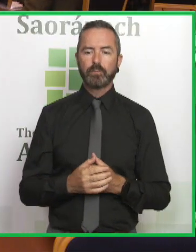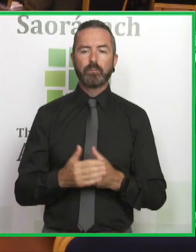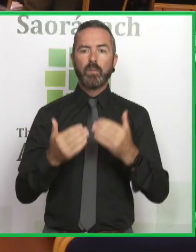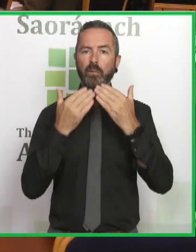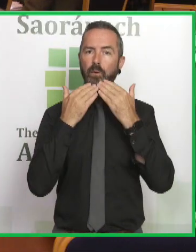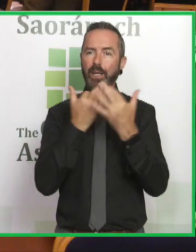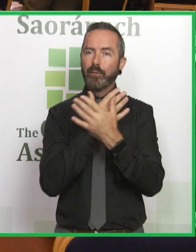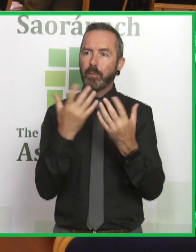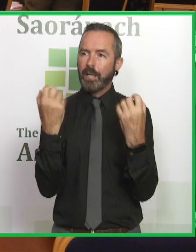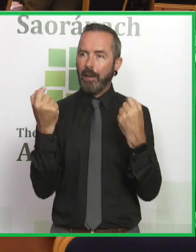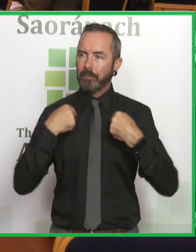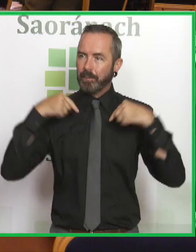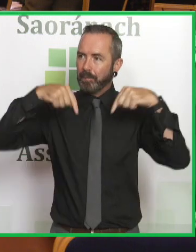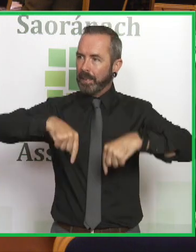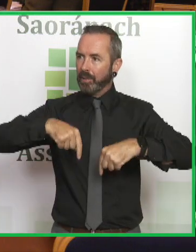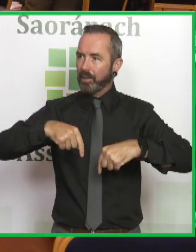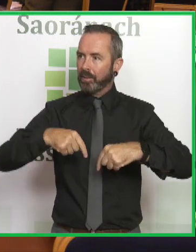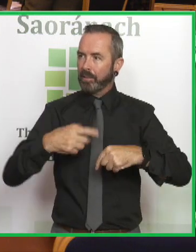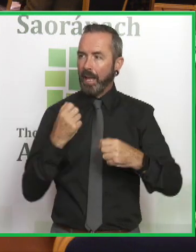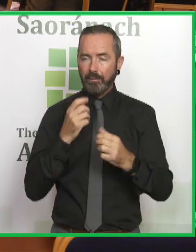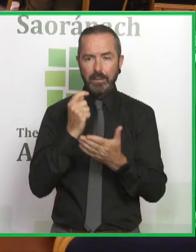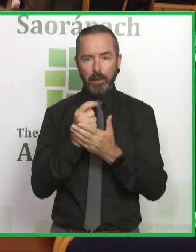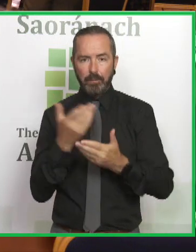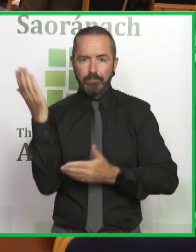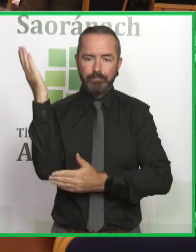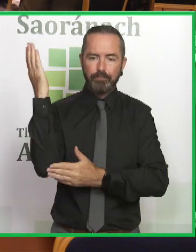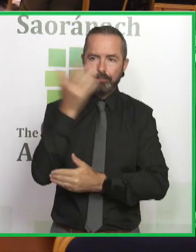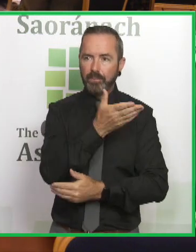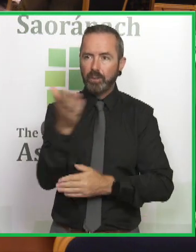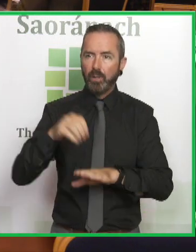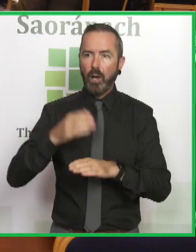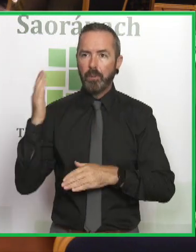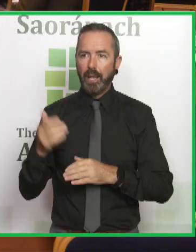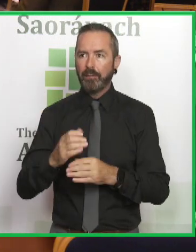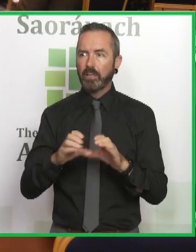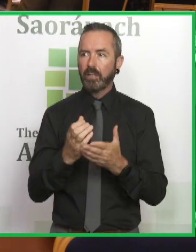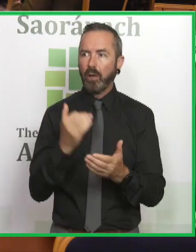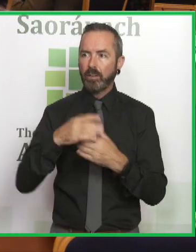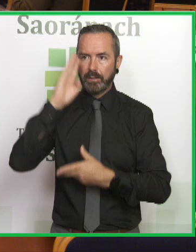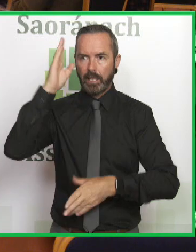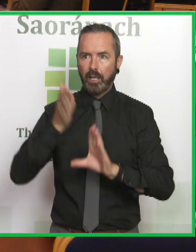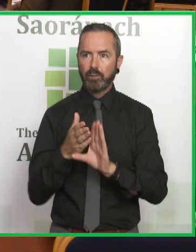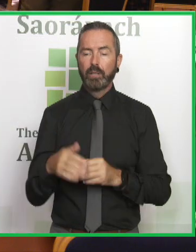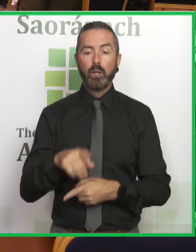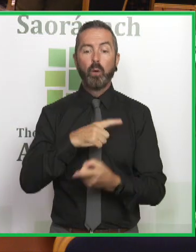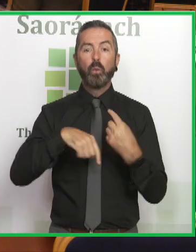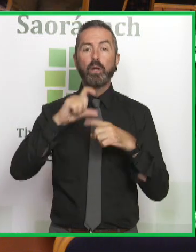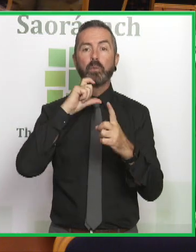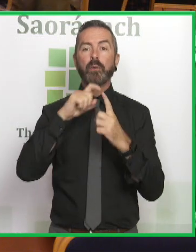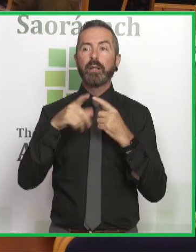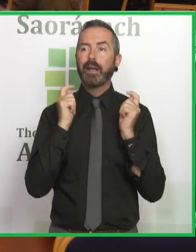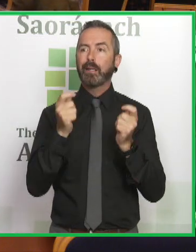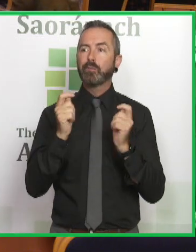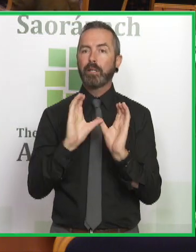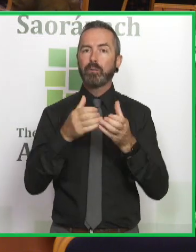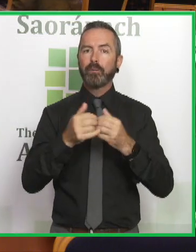and I'm very glad to be here. Thank you so much for giving me the time to talk to you on behalf of the College of Psychiatry. We are, of course, the professional and training body